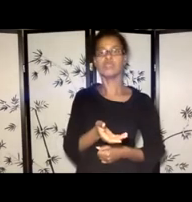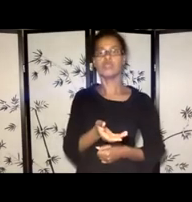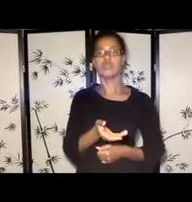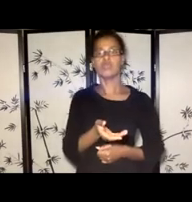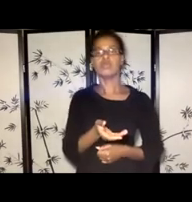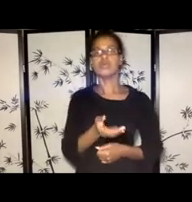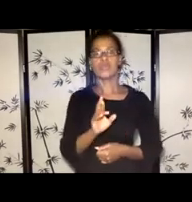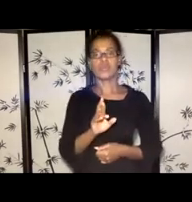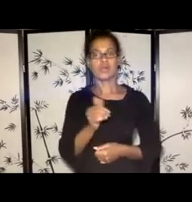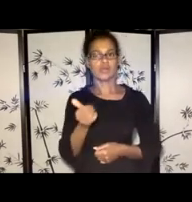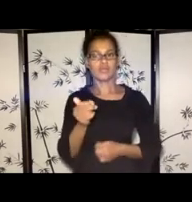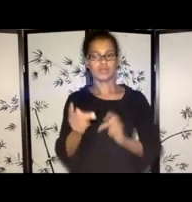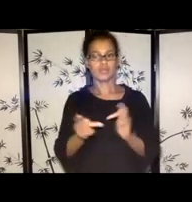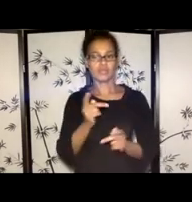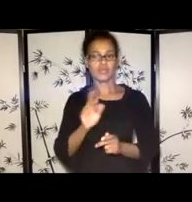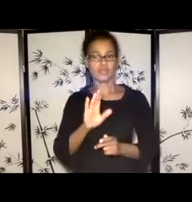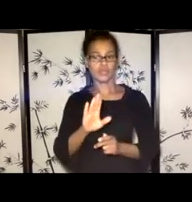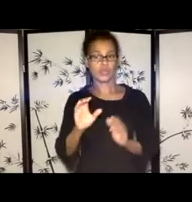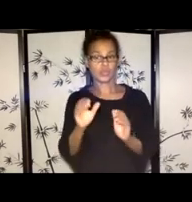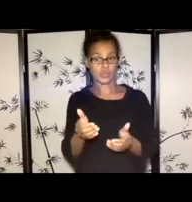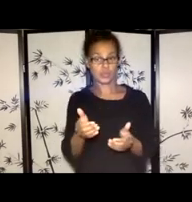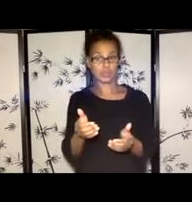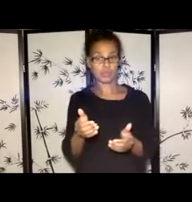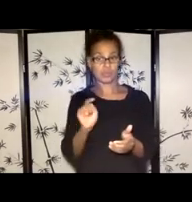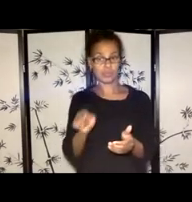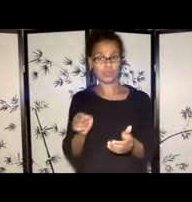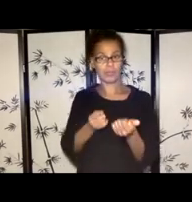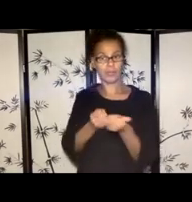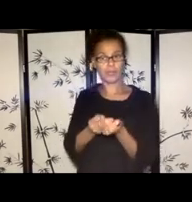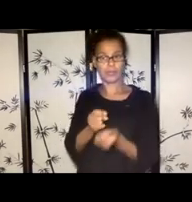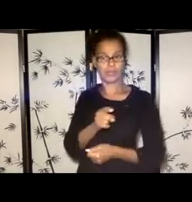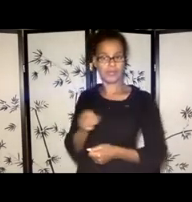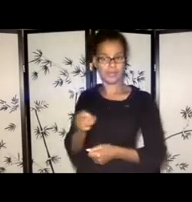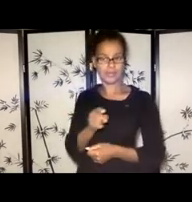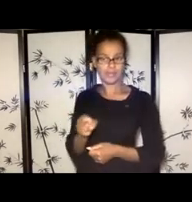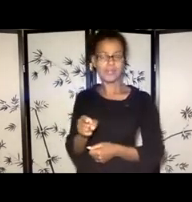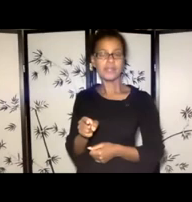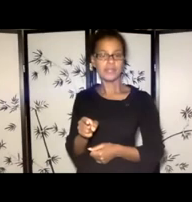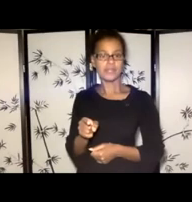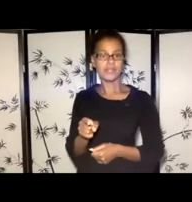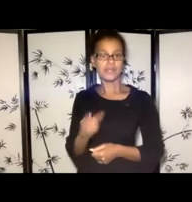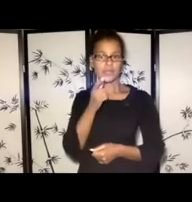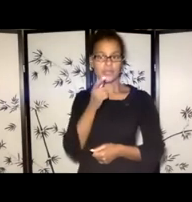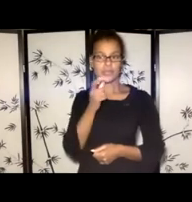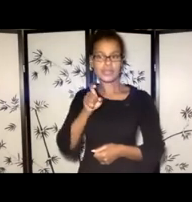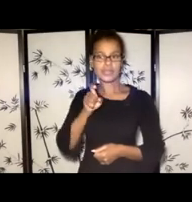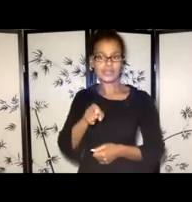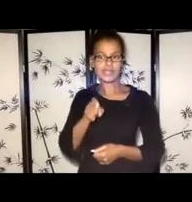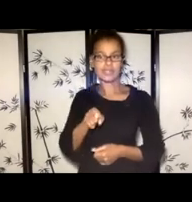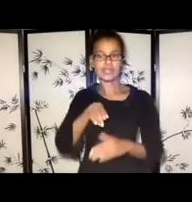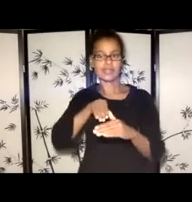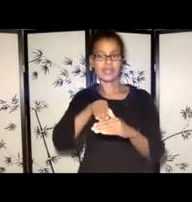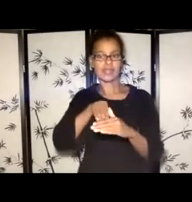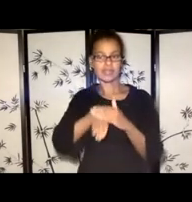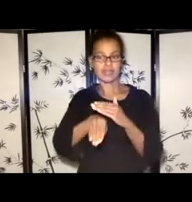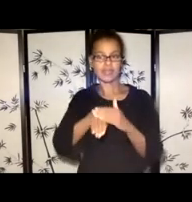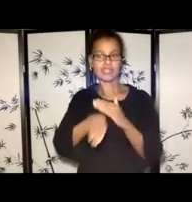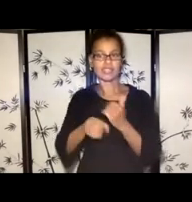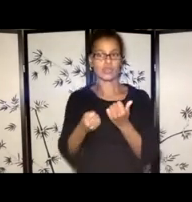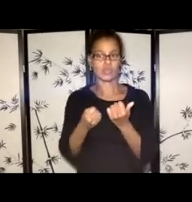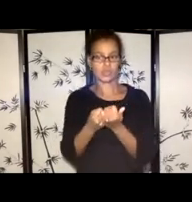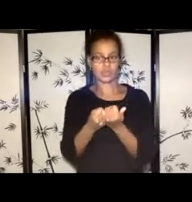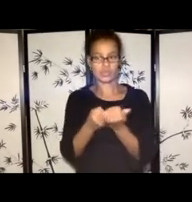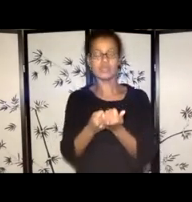or members of your organization that need any type of accessibility support if